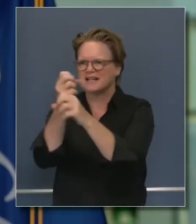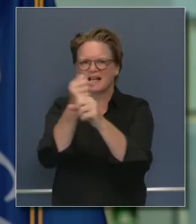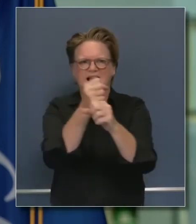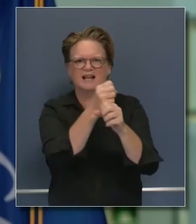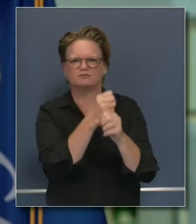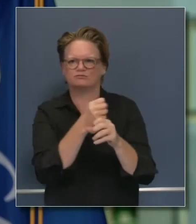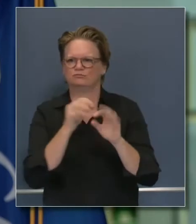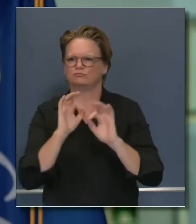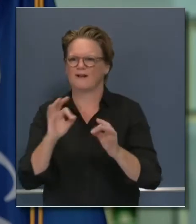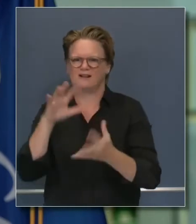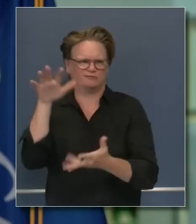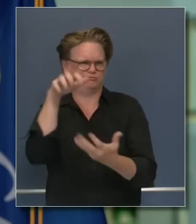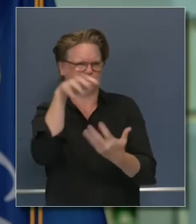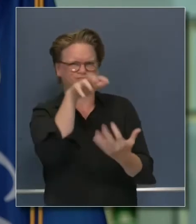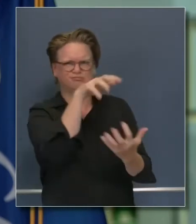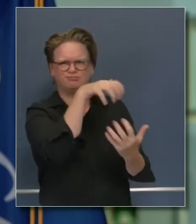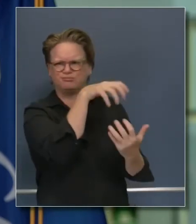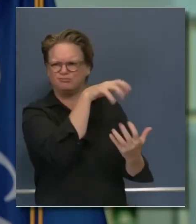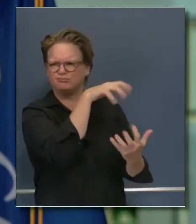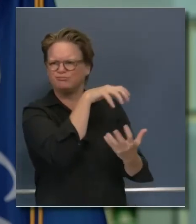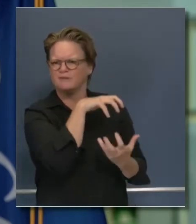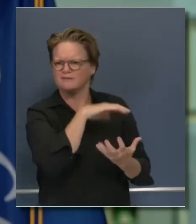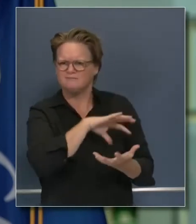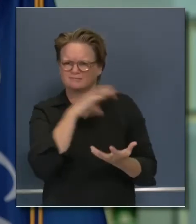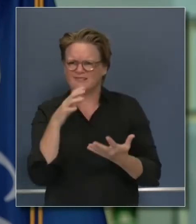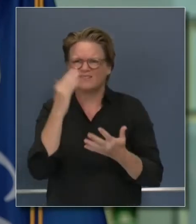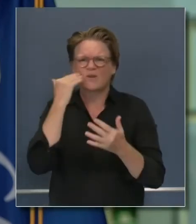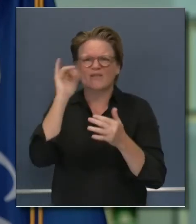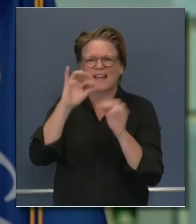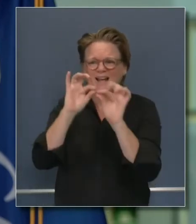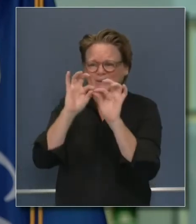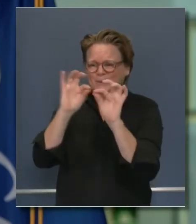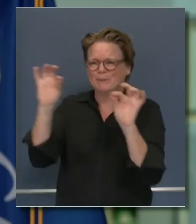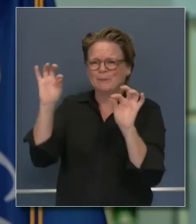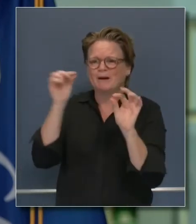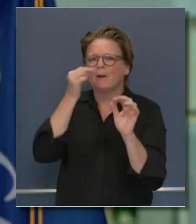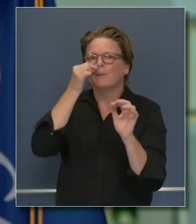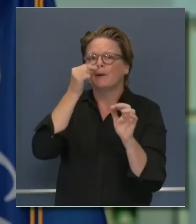of swabs and the viral media for transport.